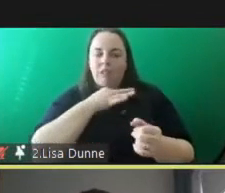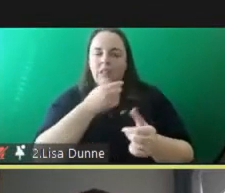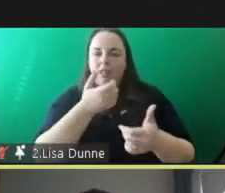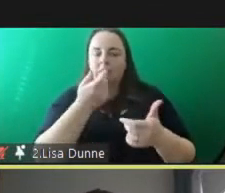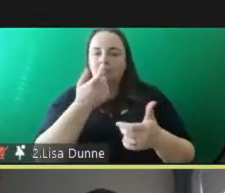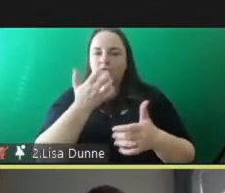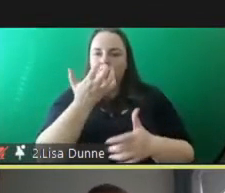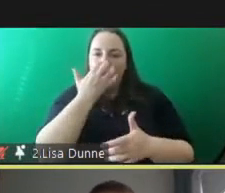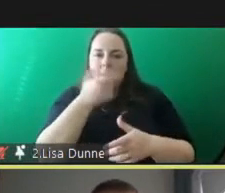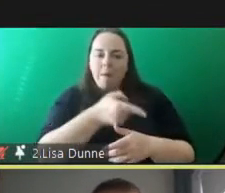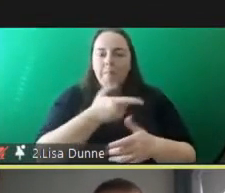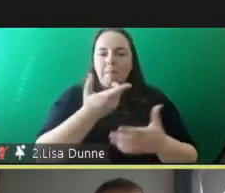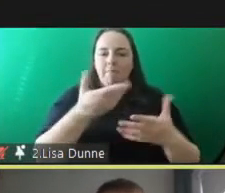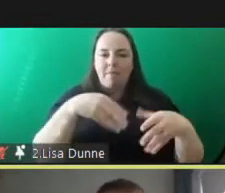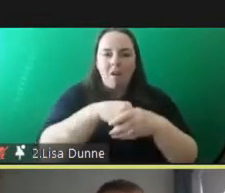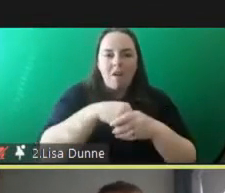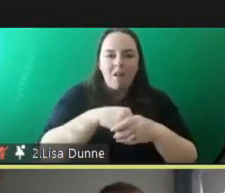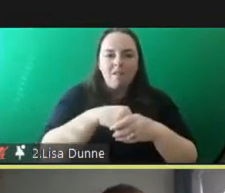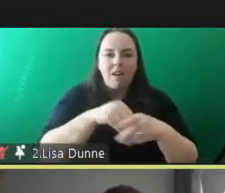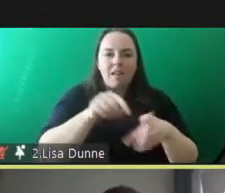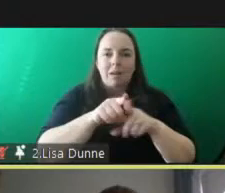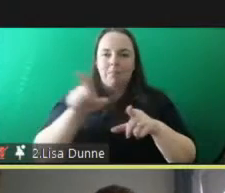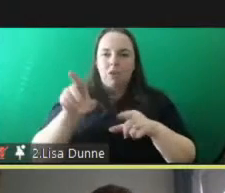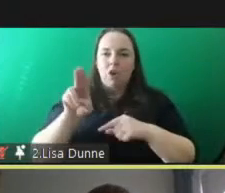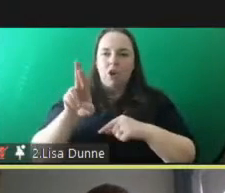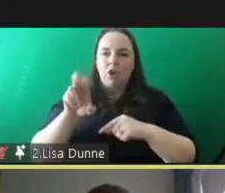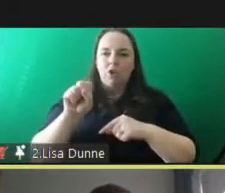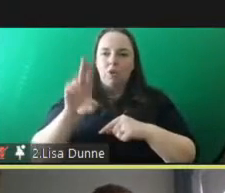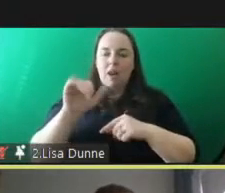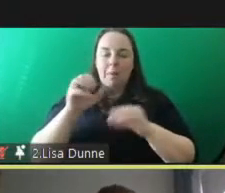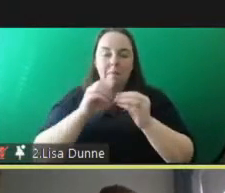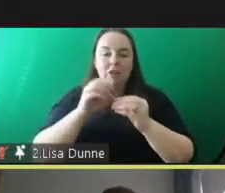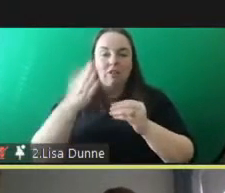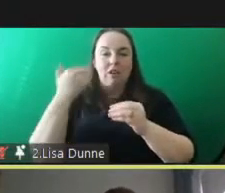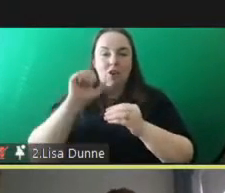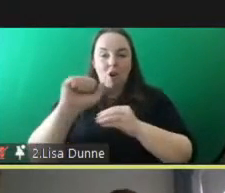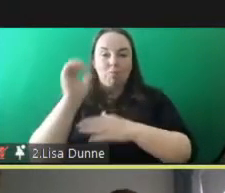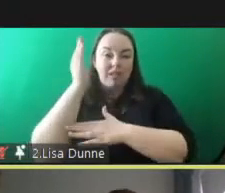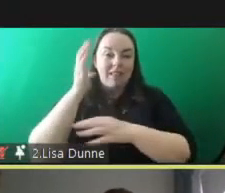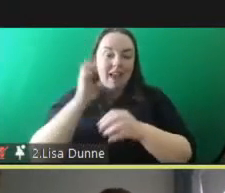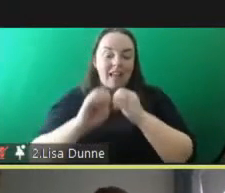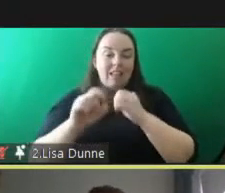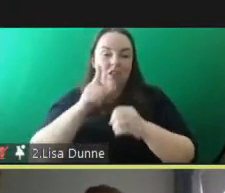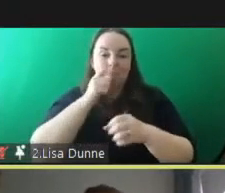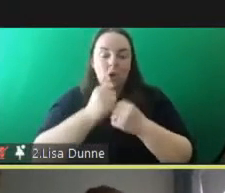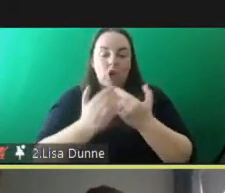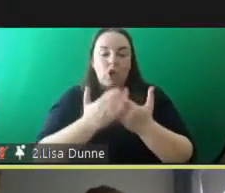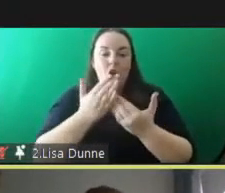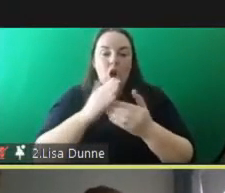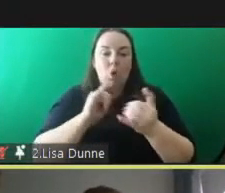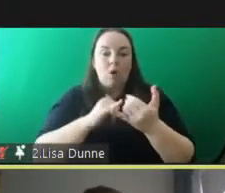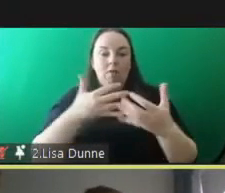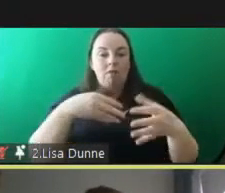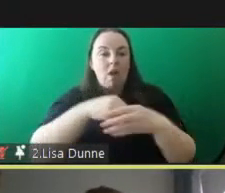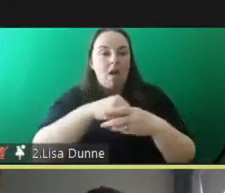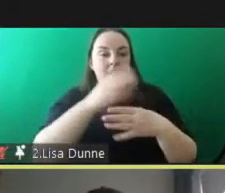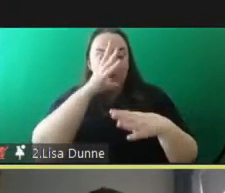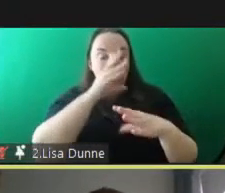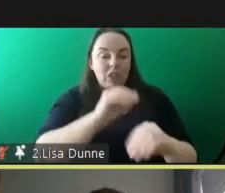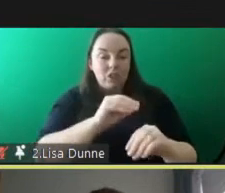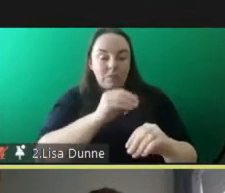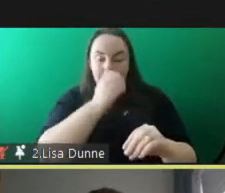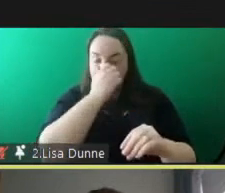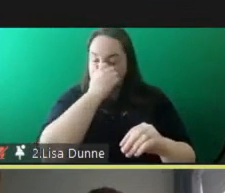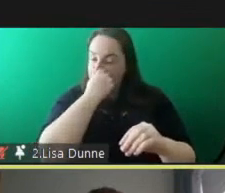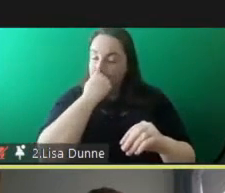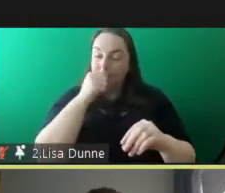and i think the point ursula mentioned in her last uh towards the end of her presentation around young people's engagement with education that's that's